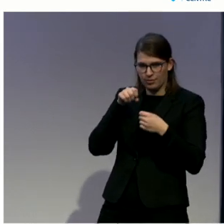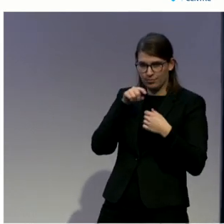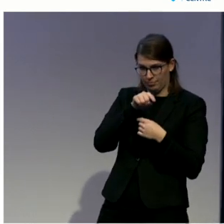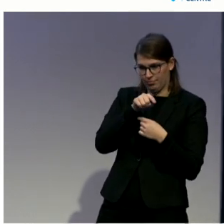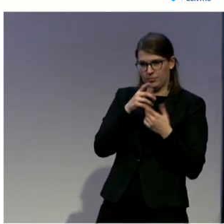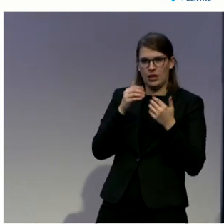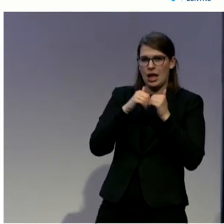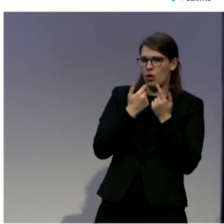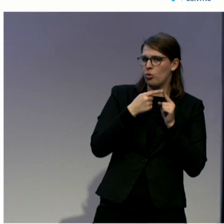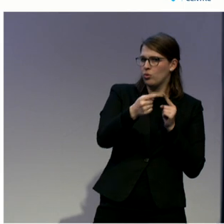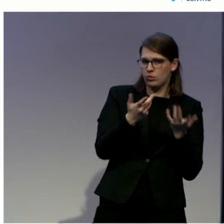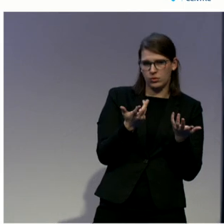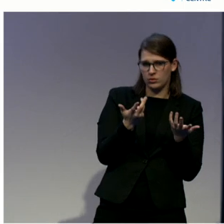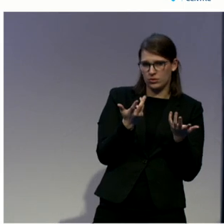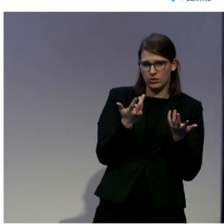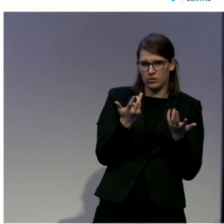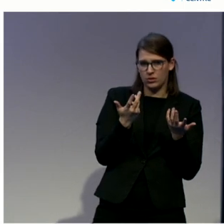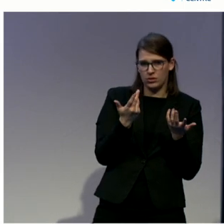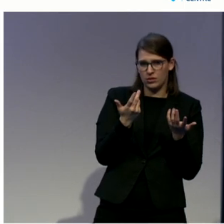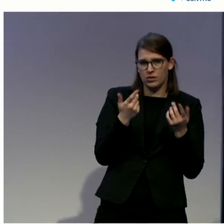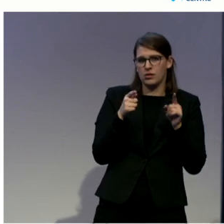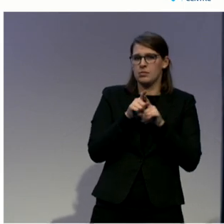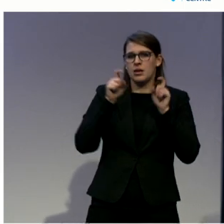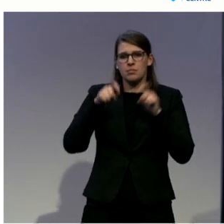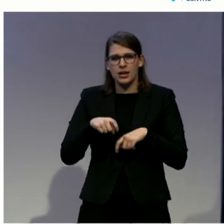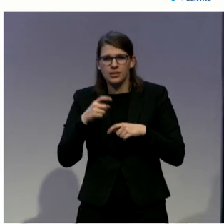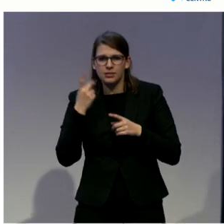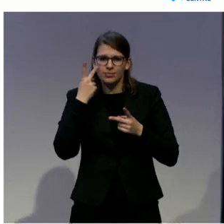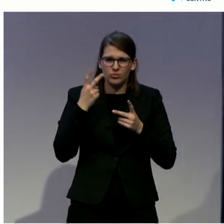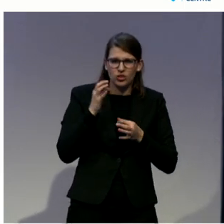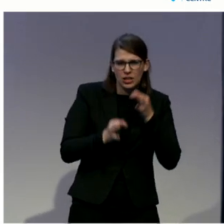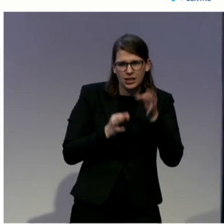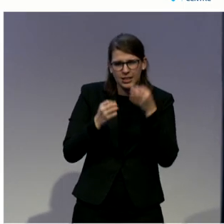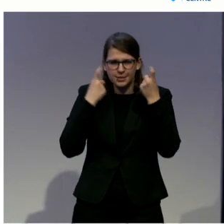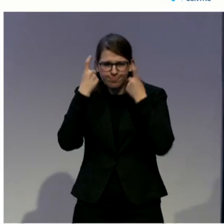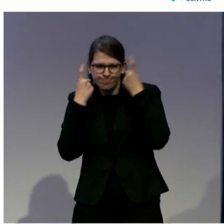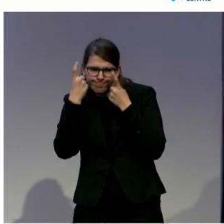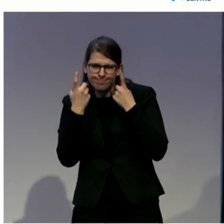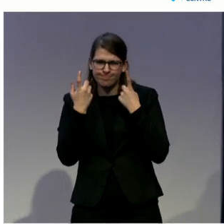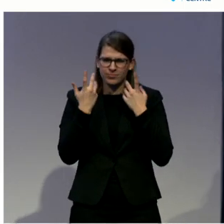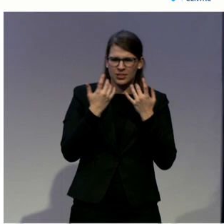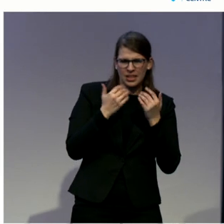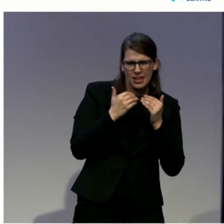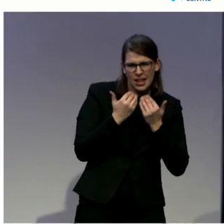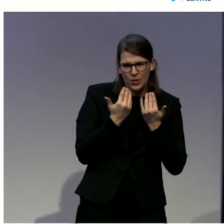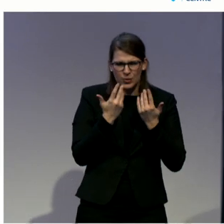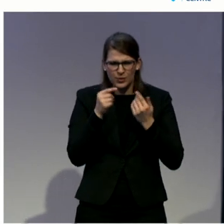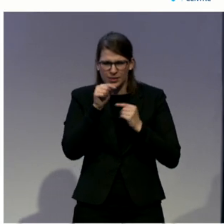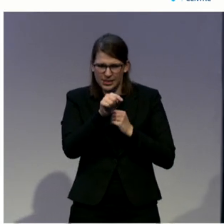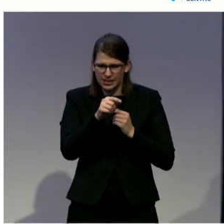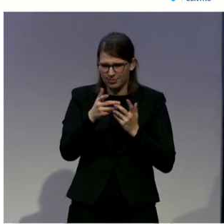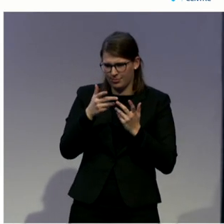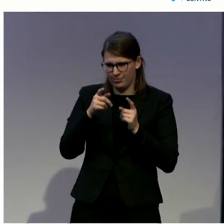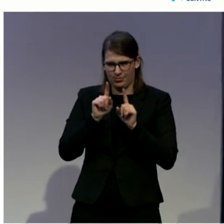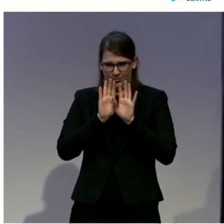to support jurors. And also at the criteria that may be considered by the court in determining the suitability